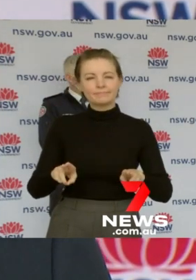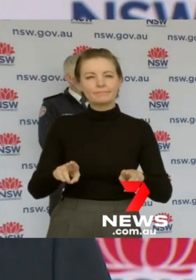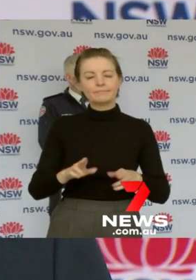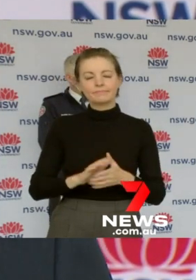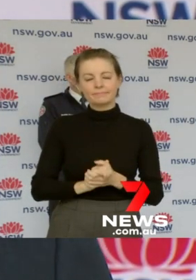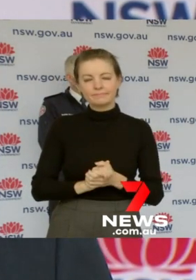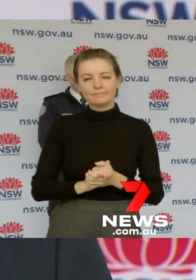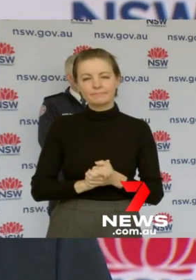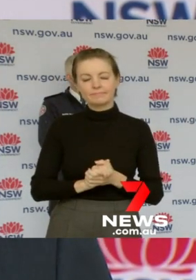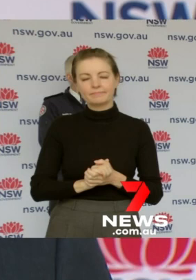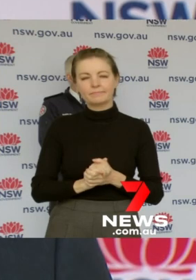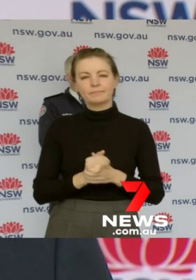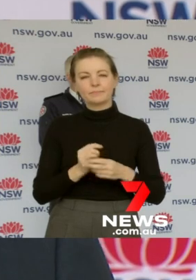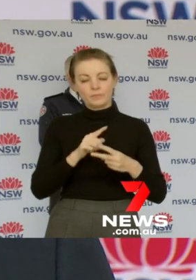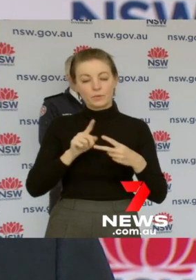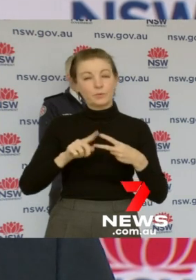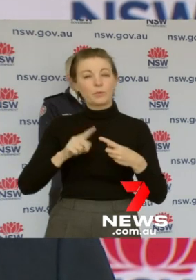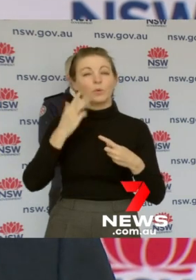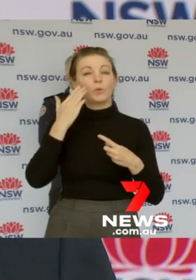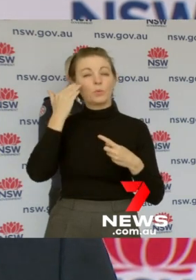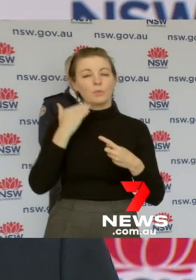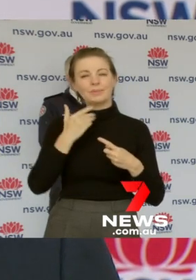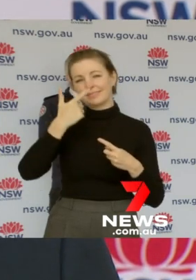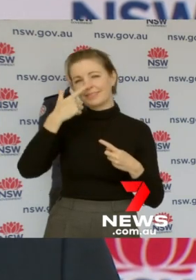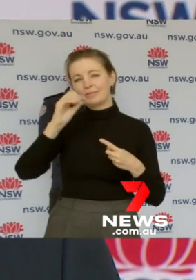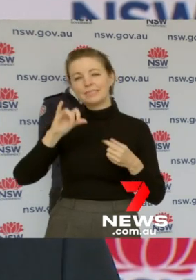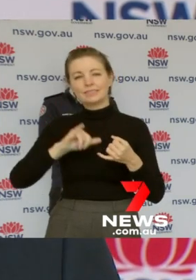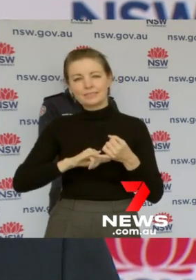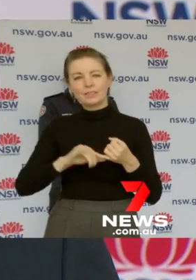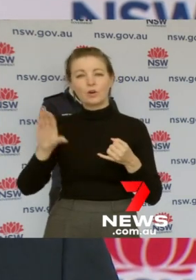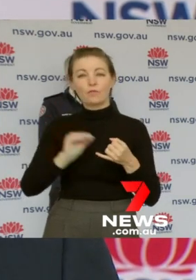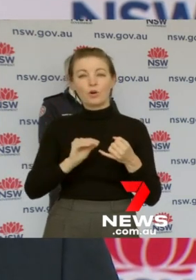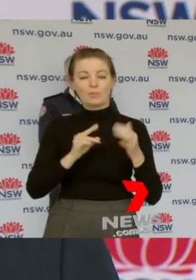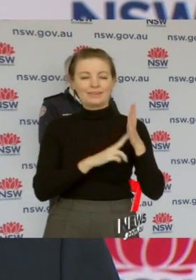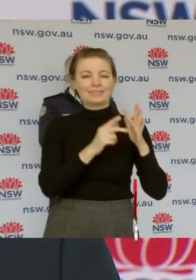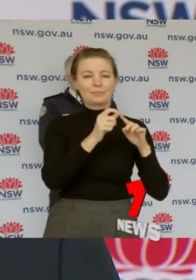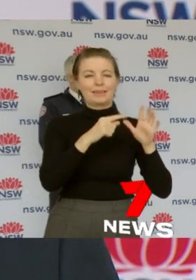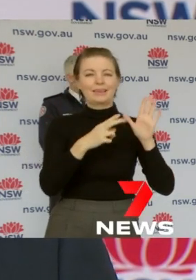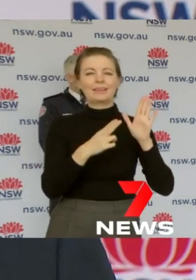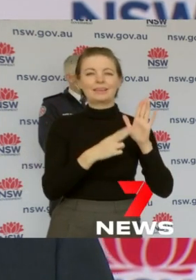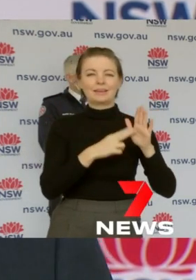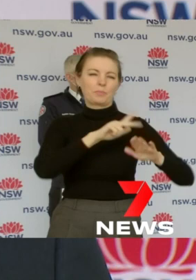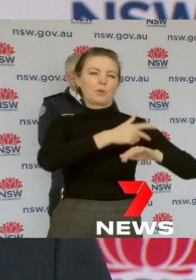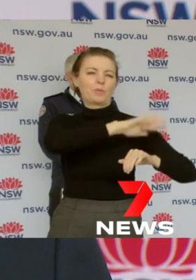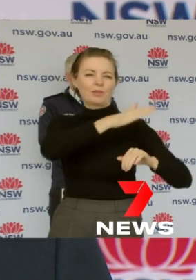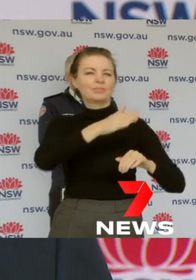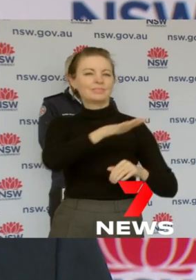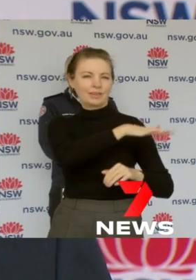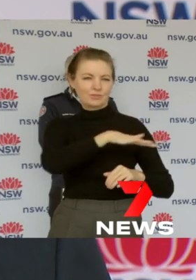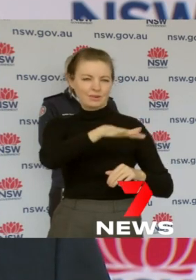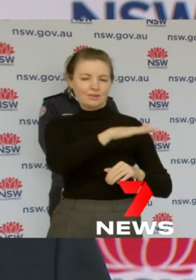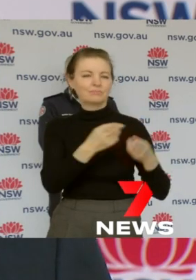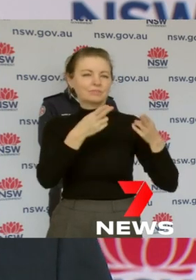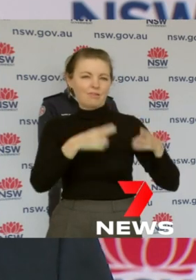One was a lady in her 70s from the Sydney Nepean Blue Mountains district and she passed away at